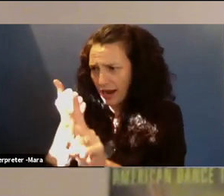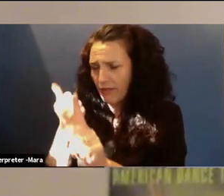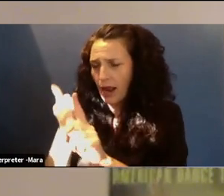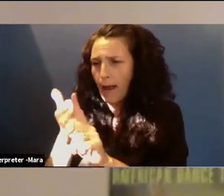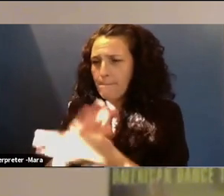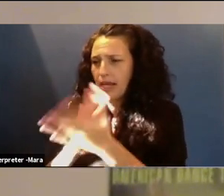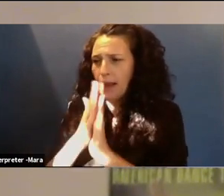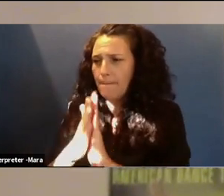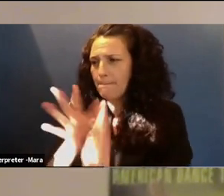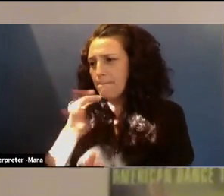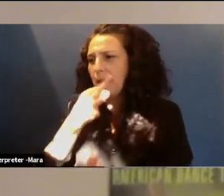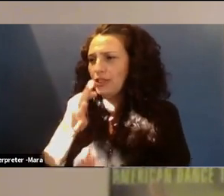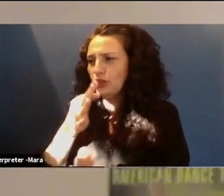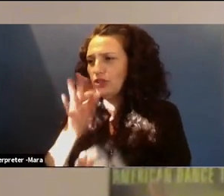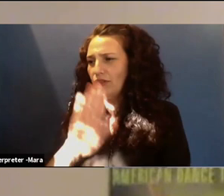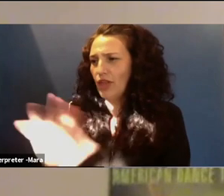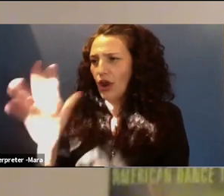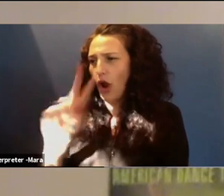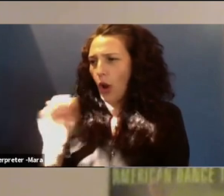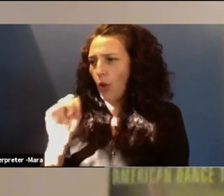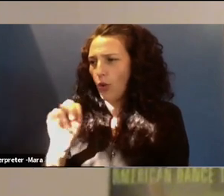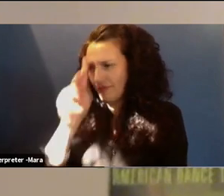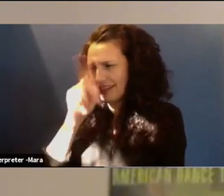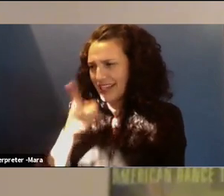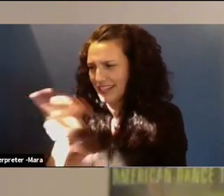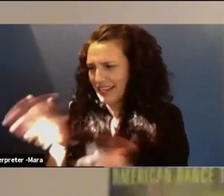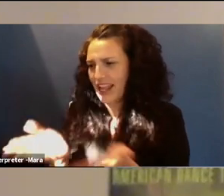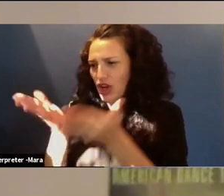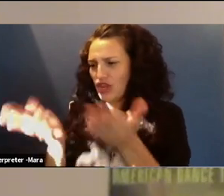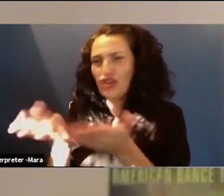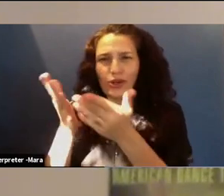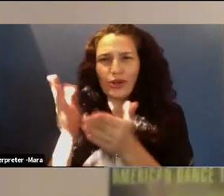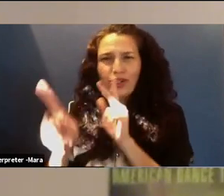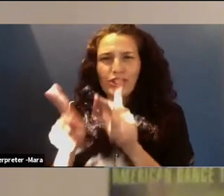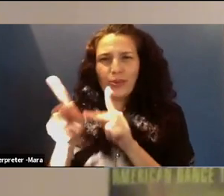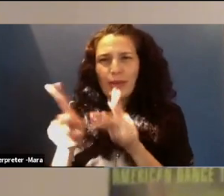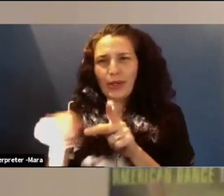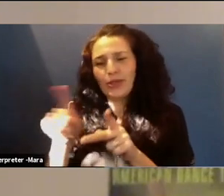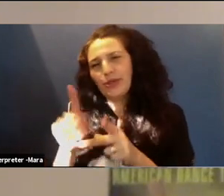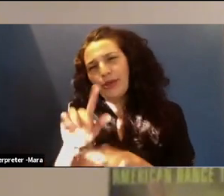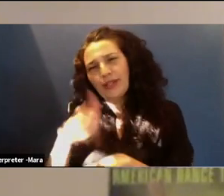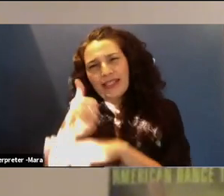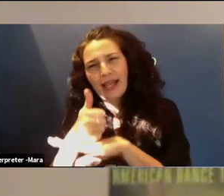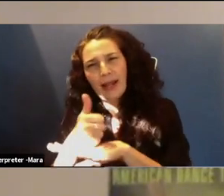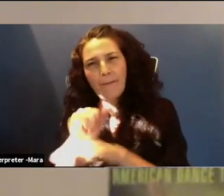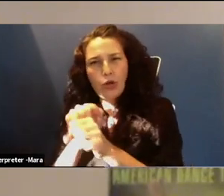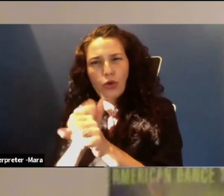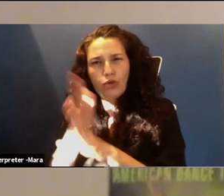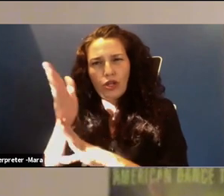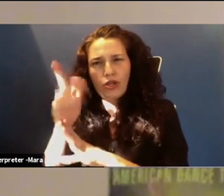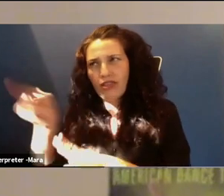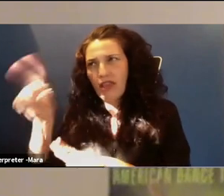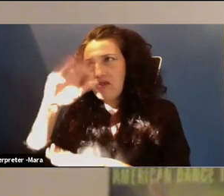masters of their own destiny. And they can maybe create a career for themselves that they didn't think was possible.